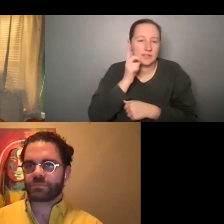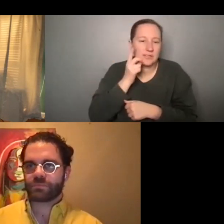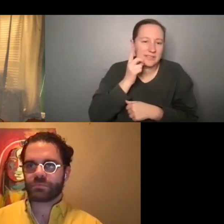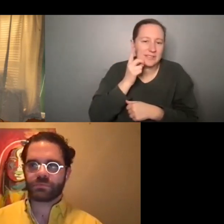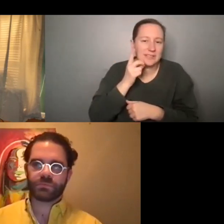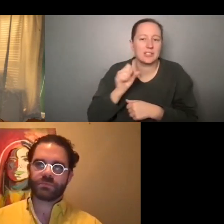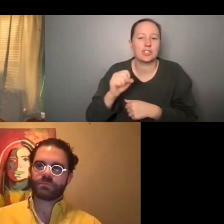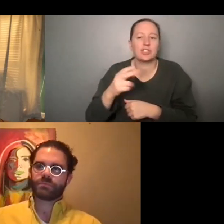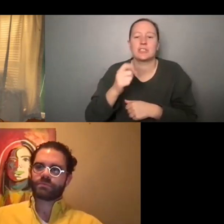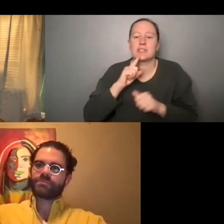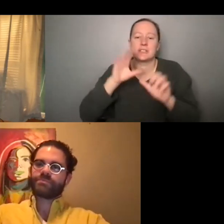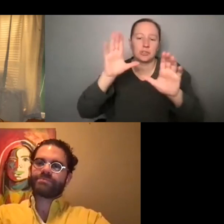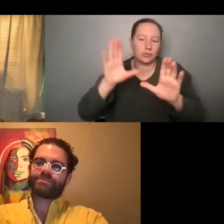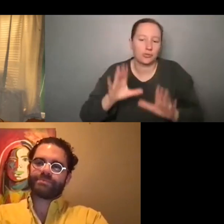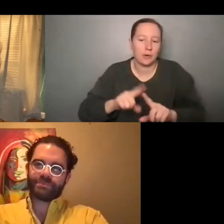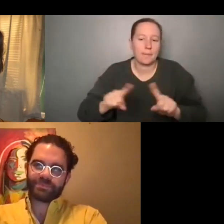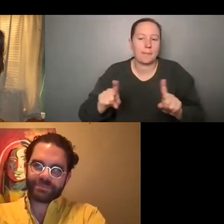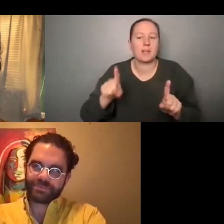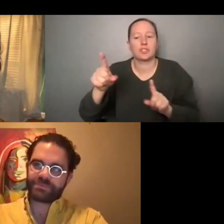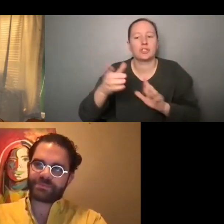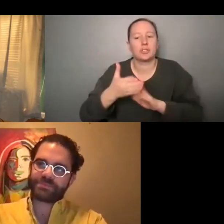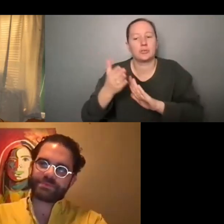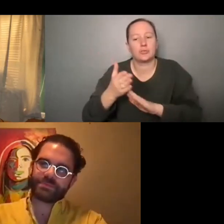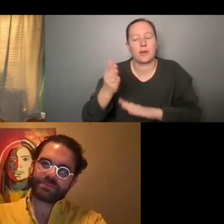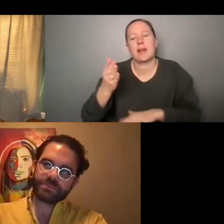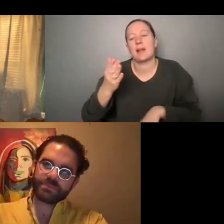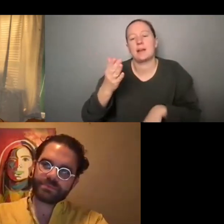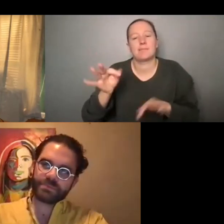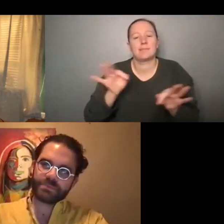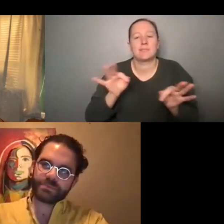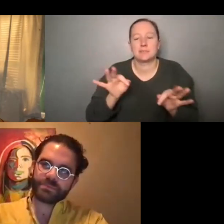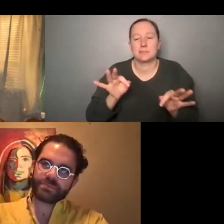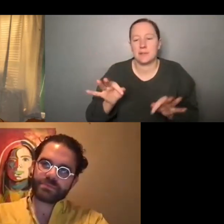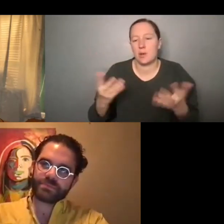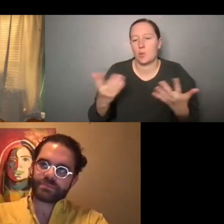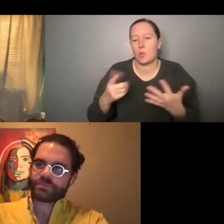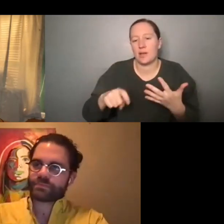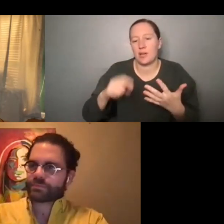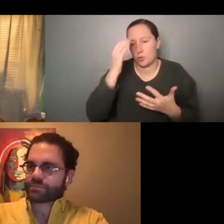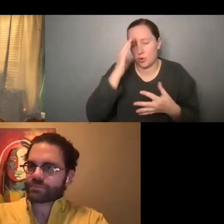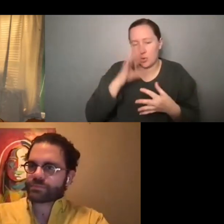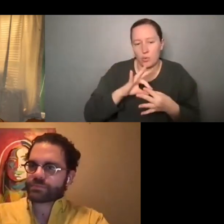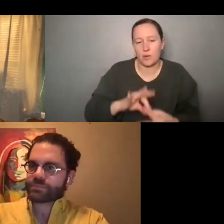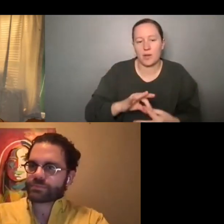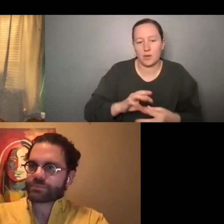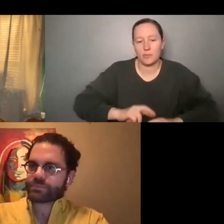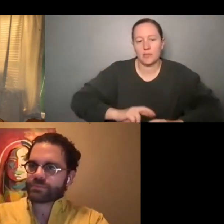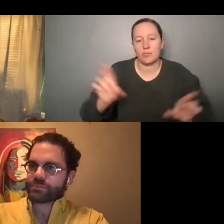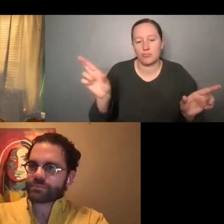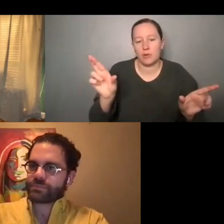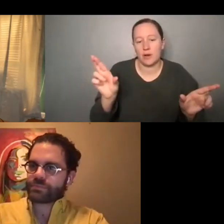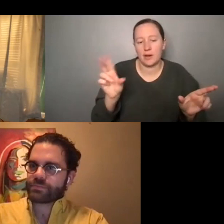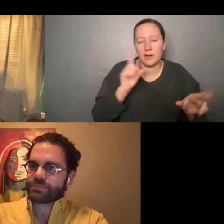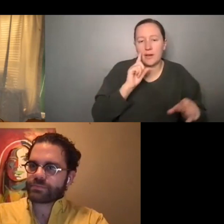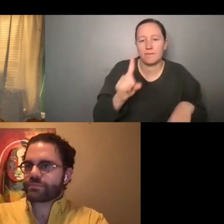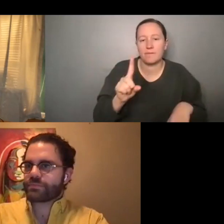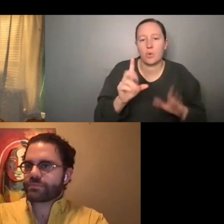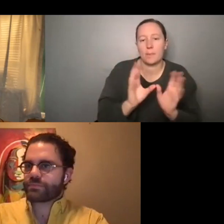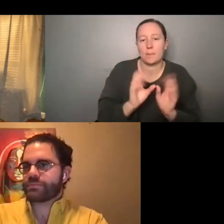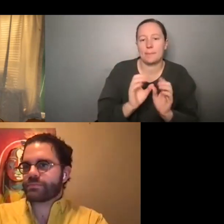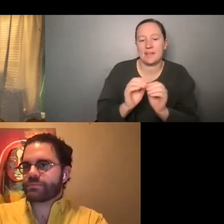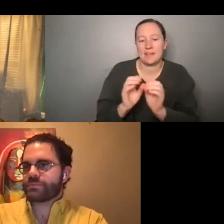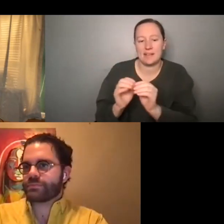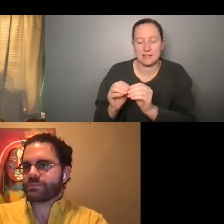fantastic, but she ran through sort of what you needed to know to be ready to like do meetings.